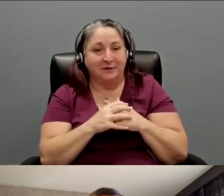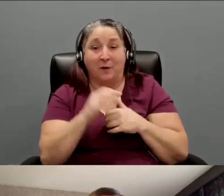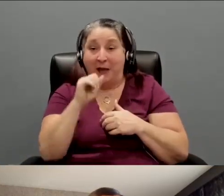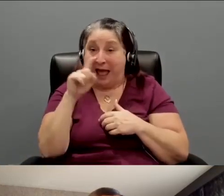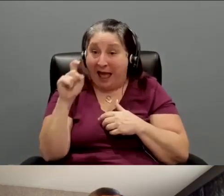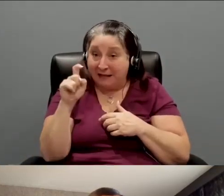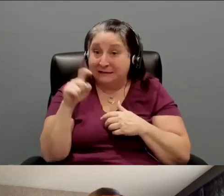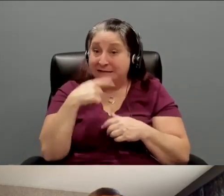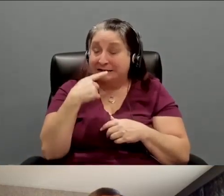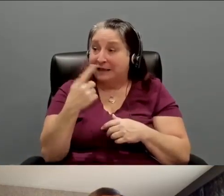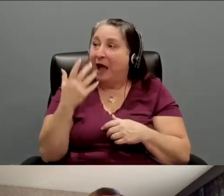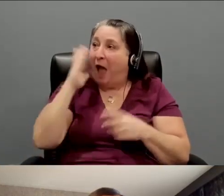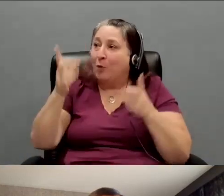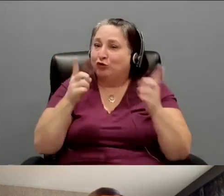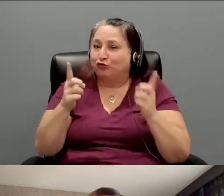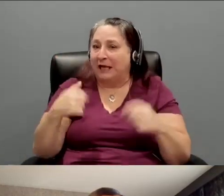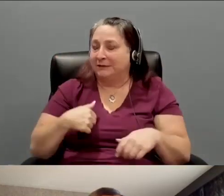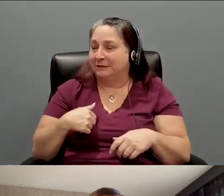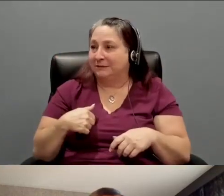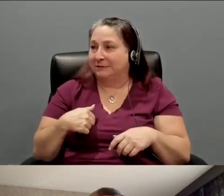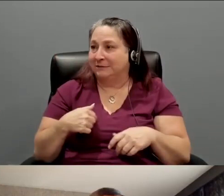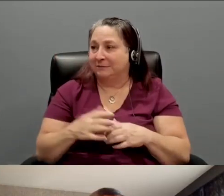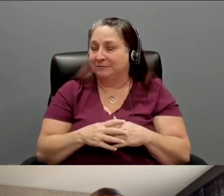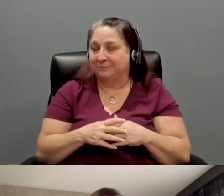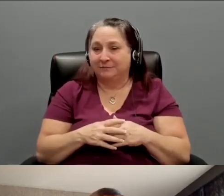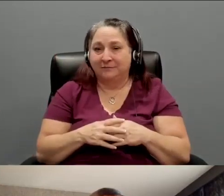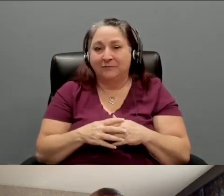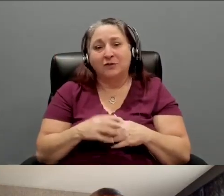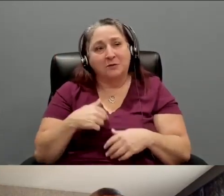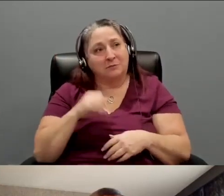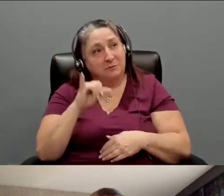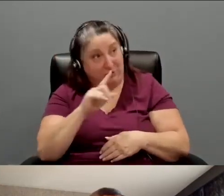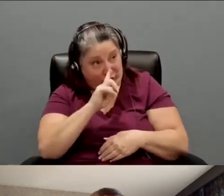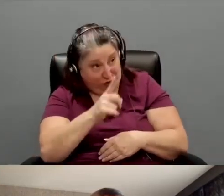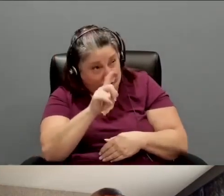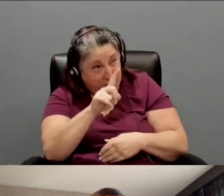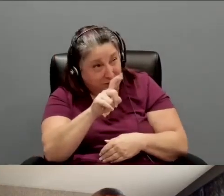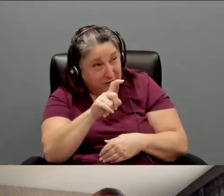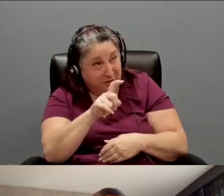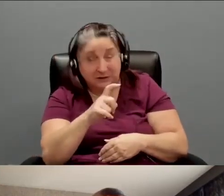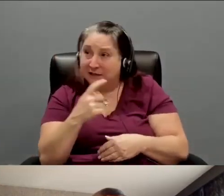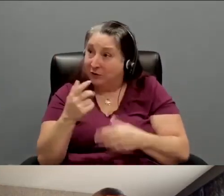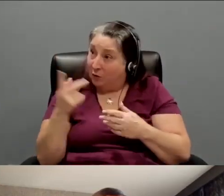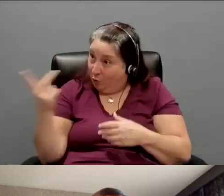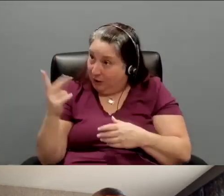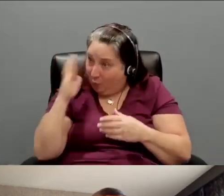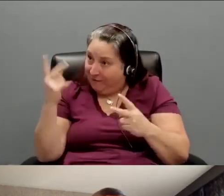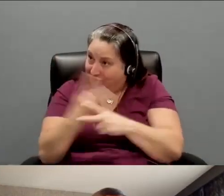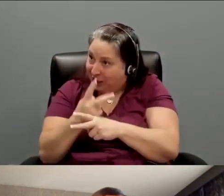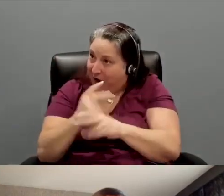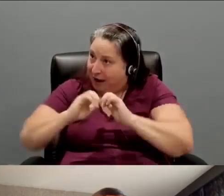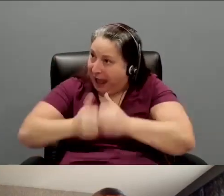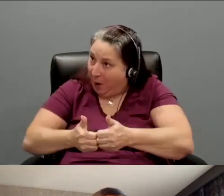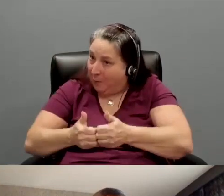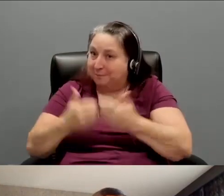said, I'll direct it. So I was like, are you sure? And he was like, let's figure out a way. So this is